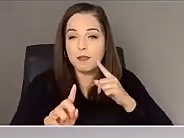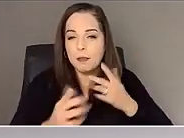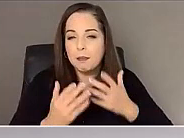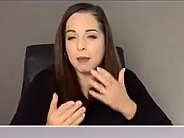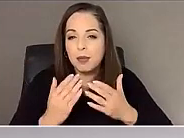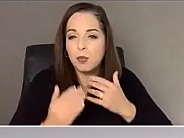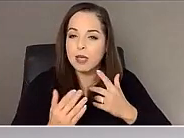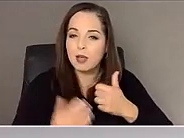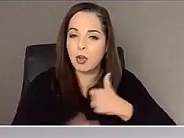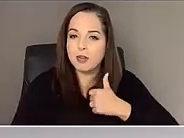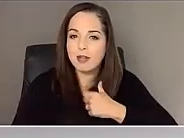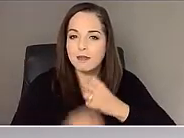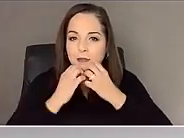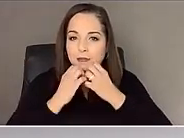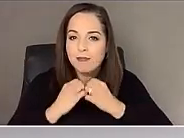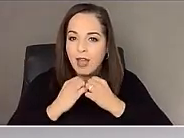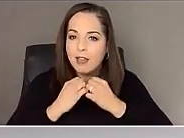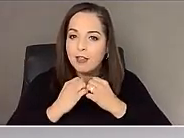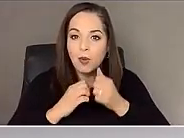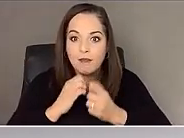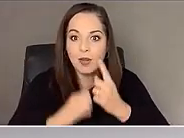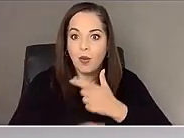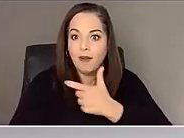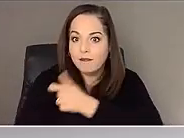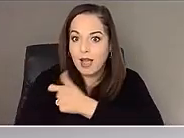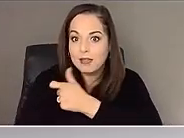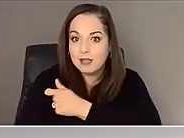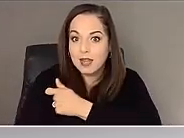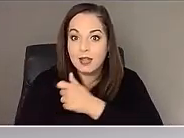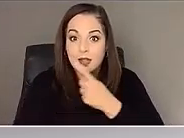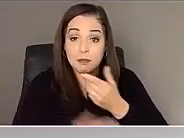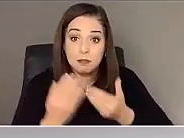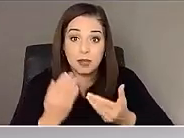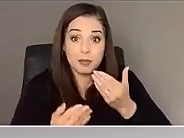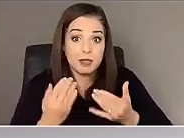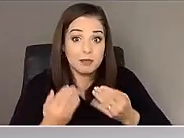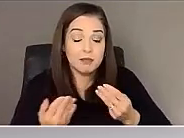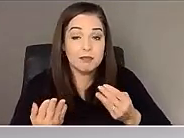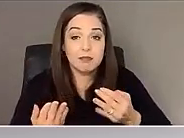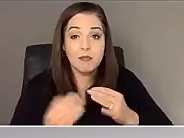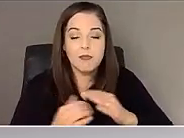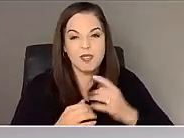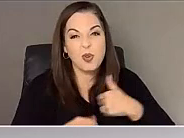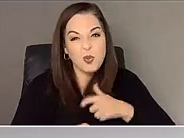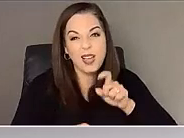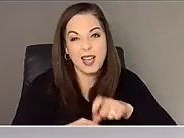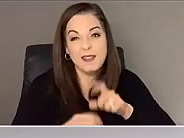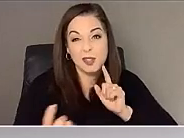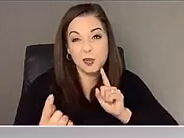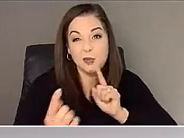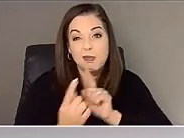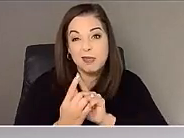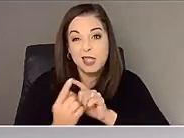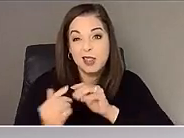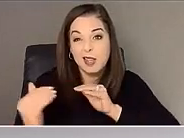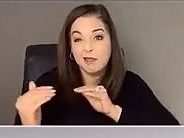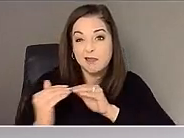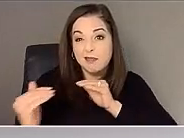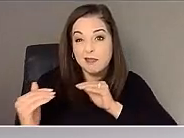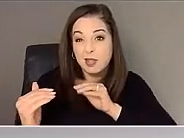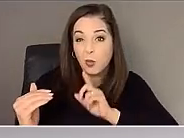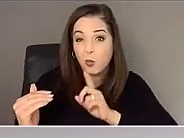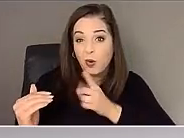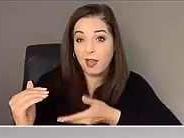everybody getting vaccinated. Um, you have to meet them where they are and